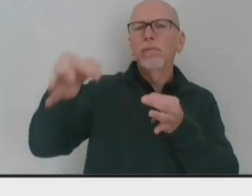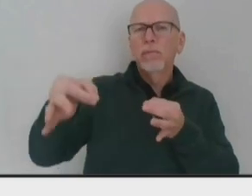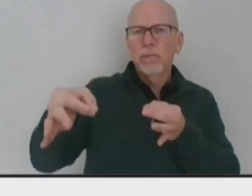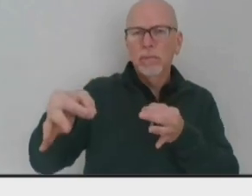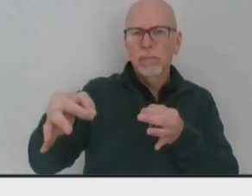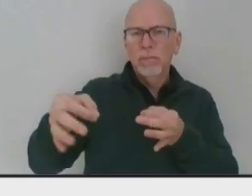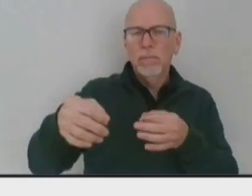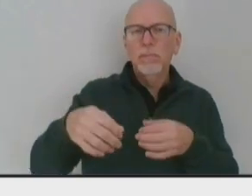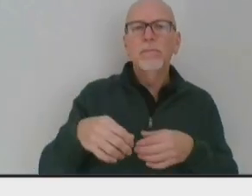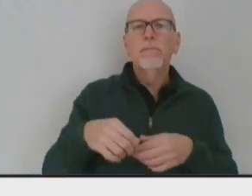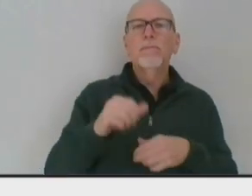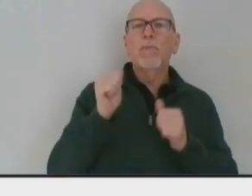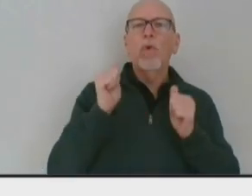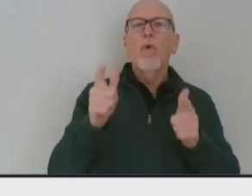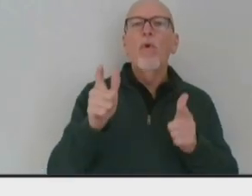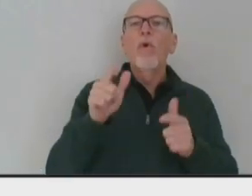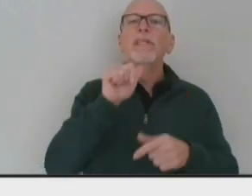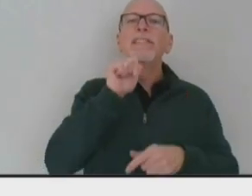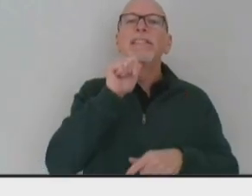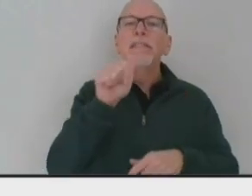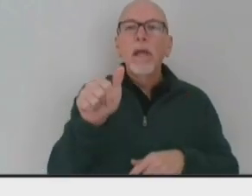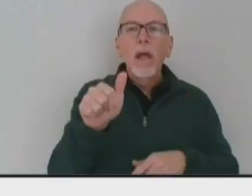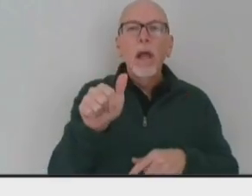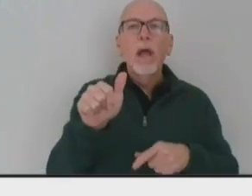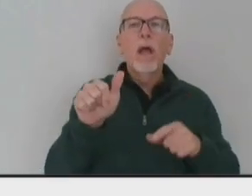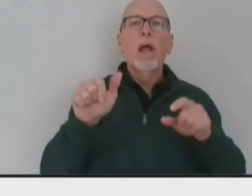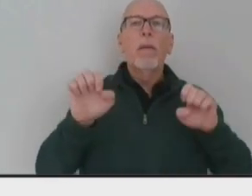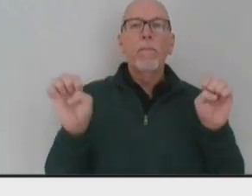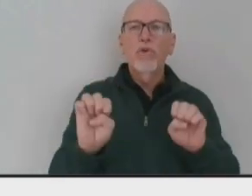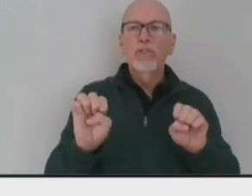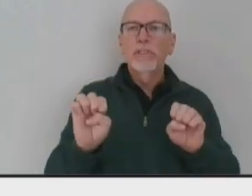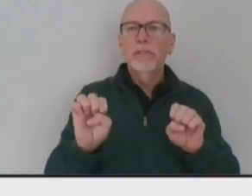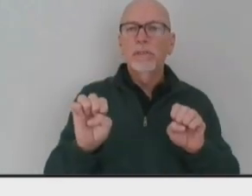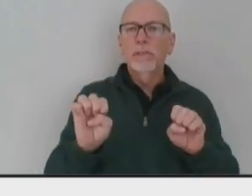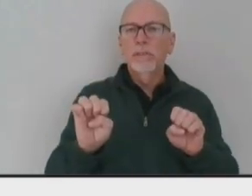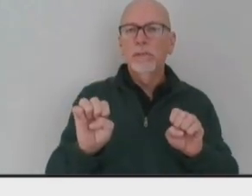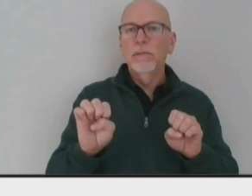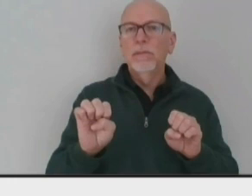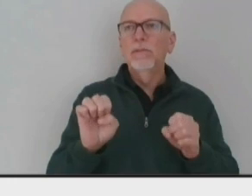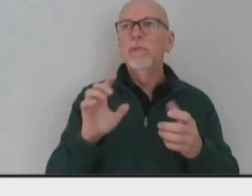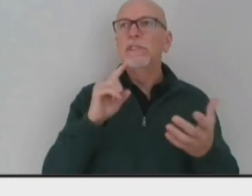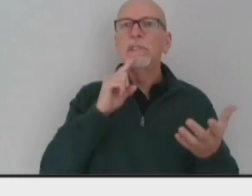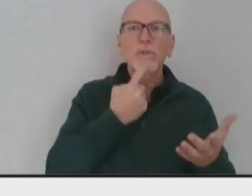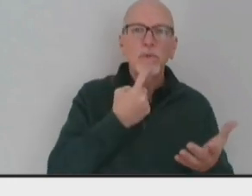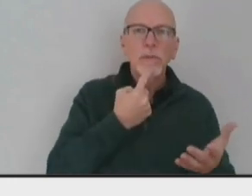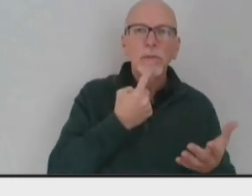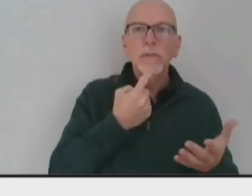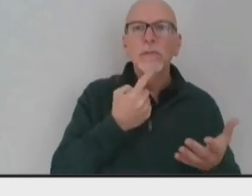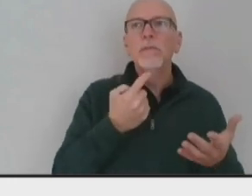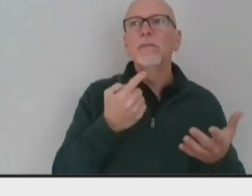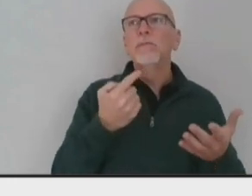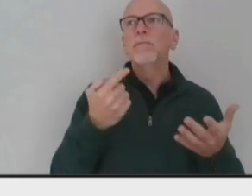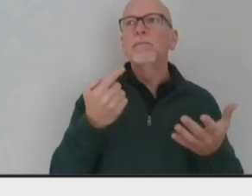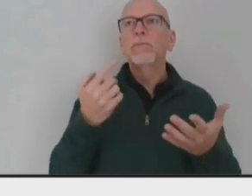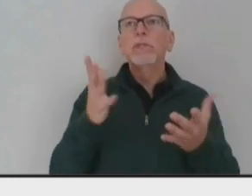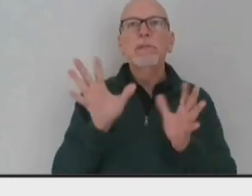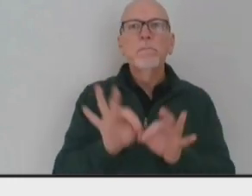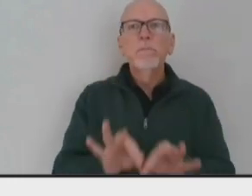all non-emergent, in my terms, urgent or critical,